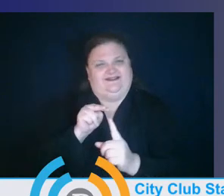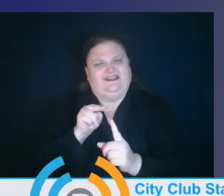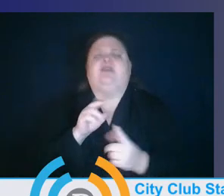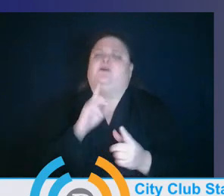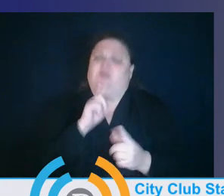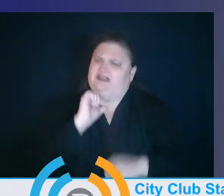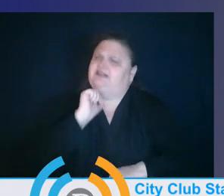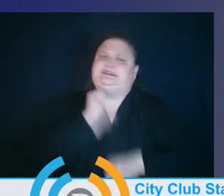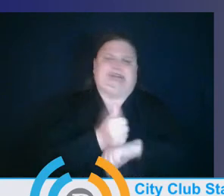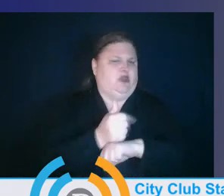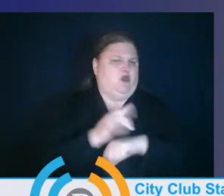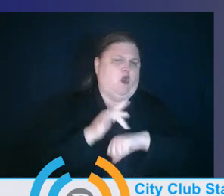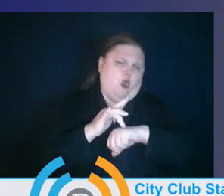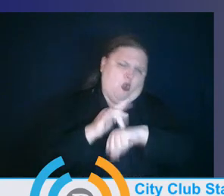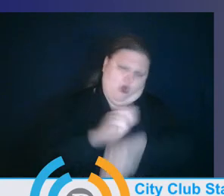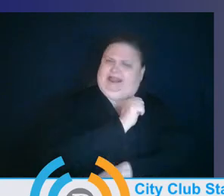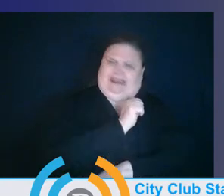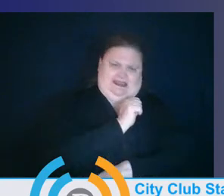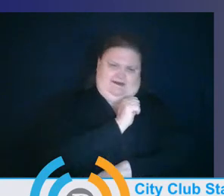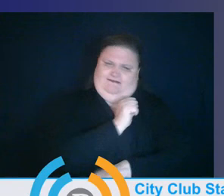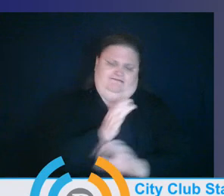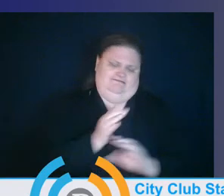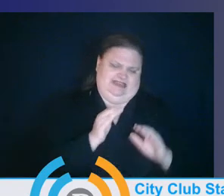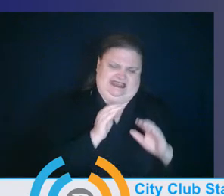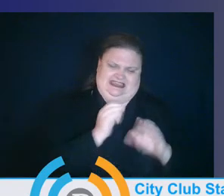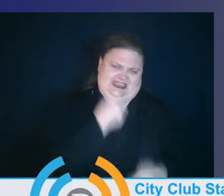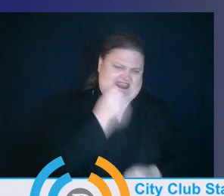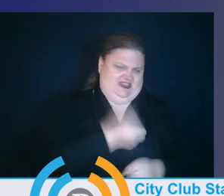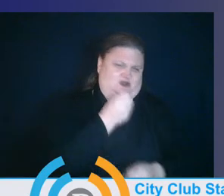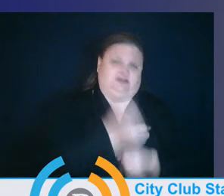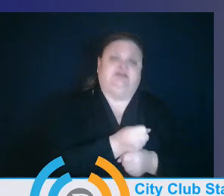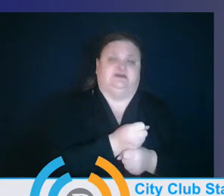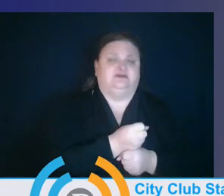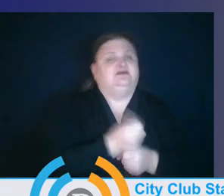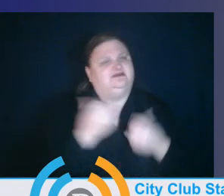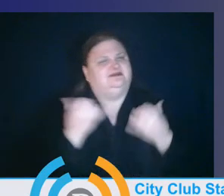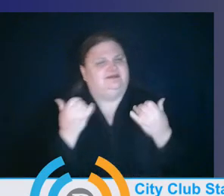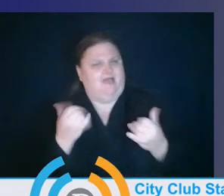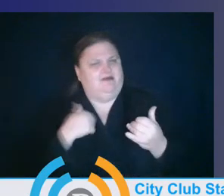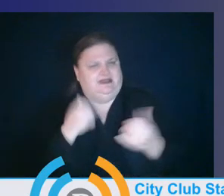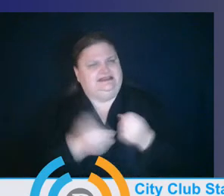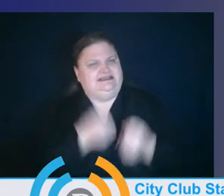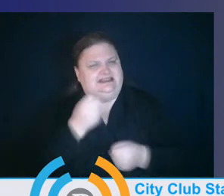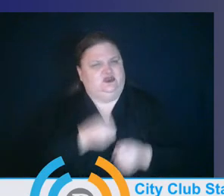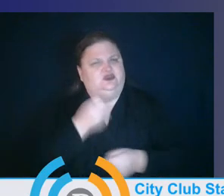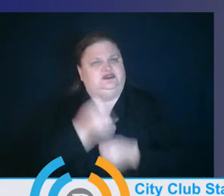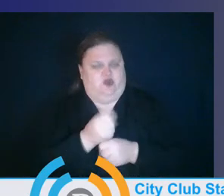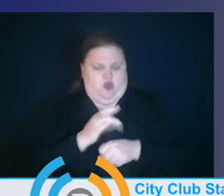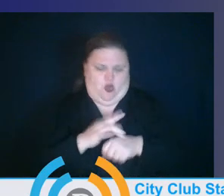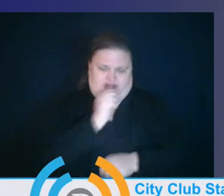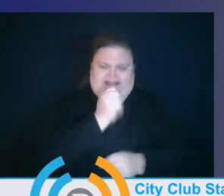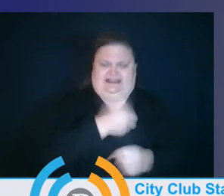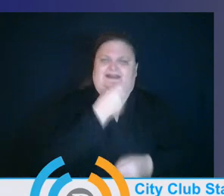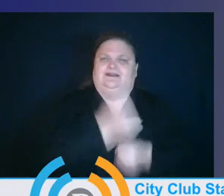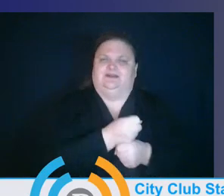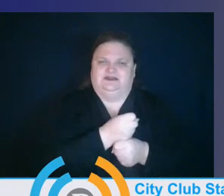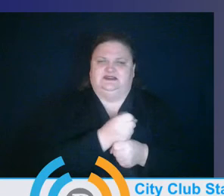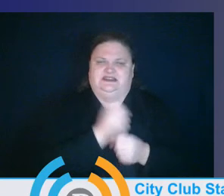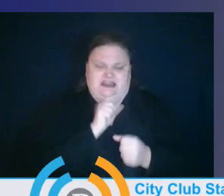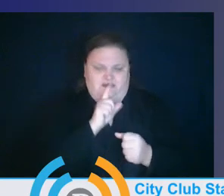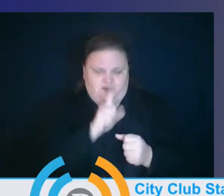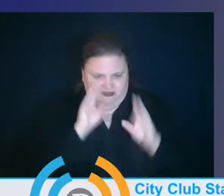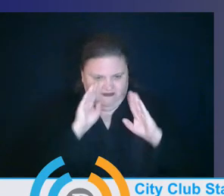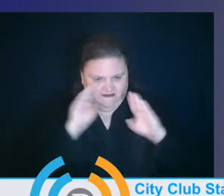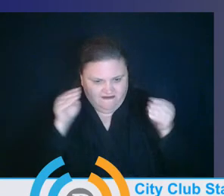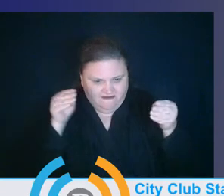right? So we have, um, the opportunity during these years and these formative years to, to really focus on, you know,